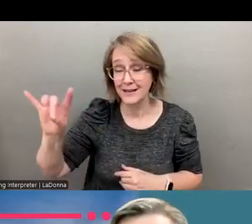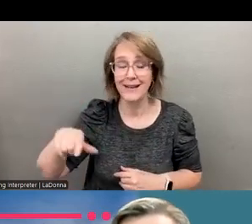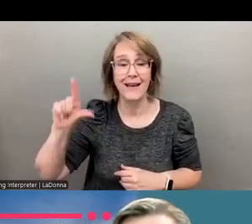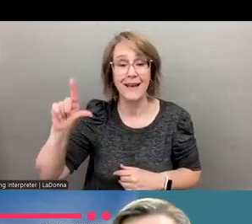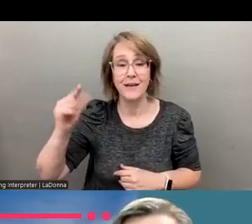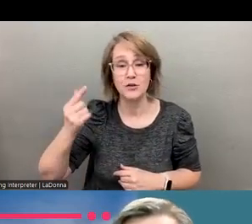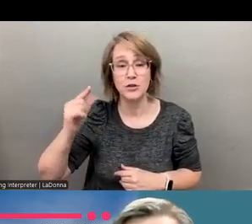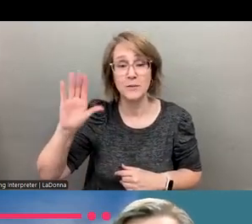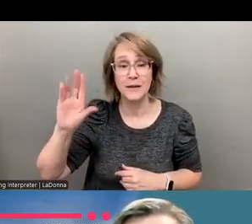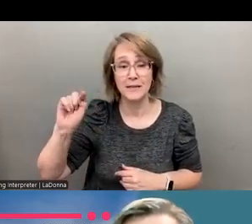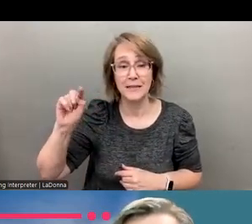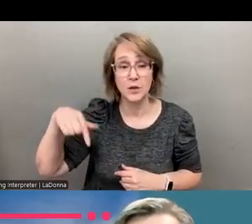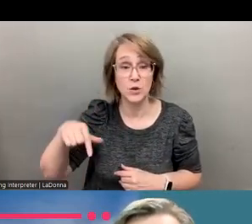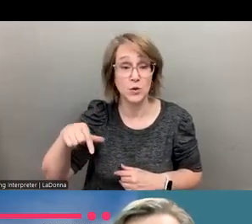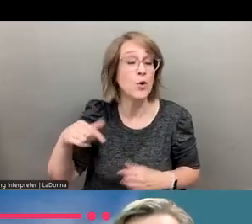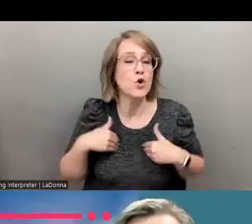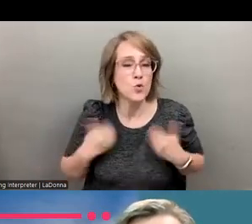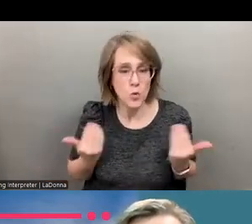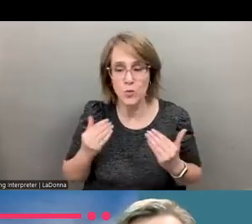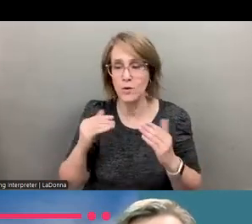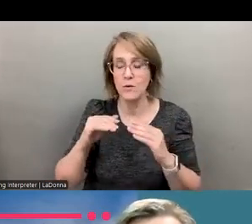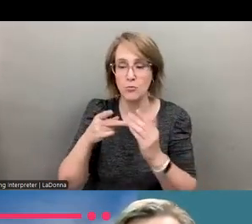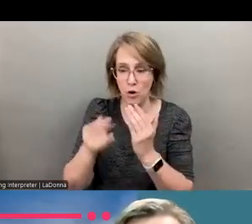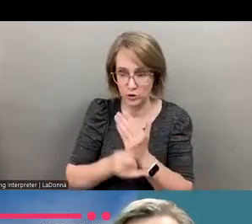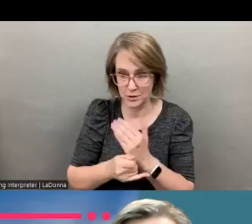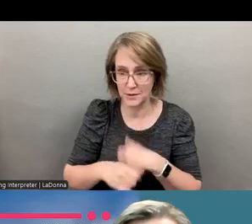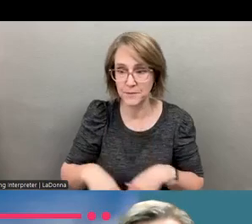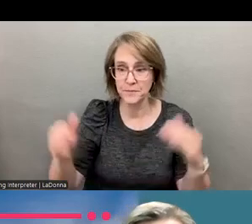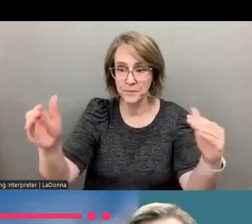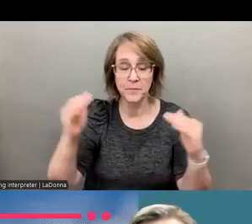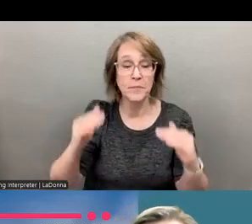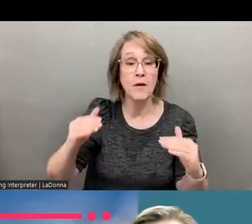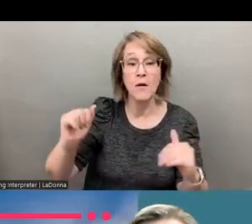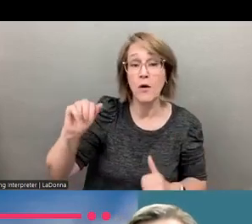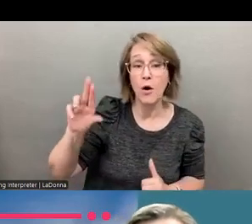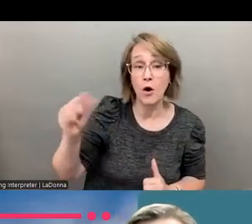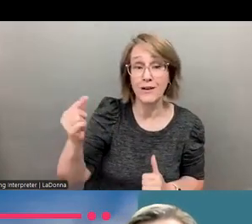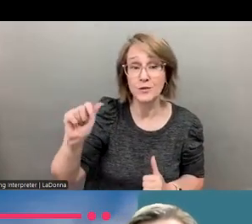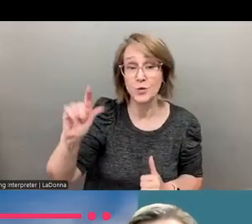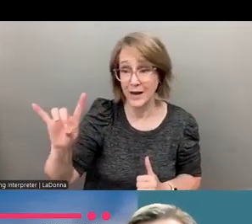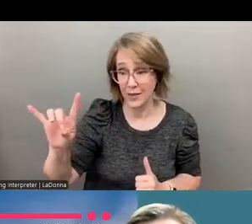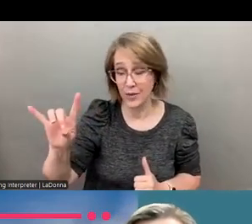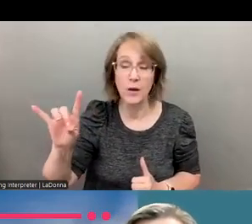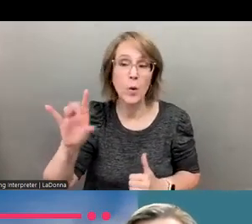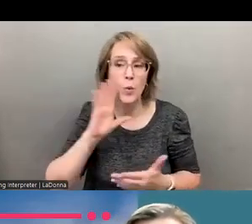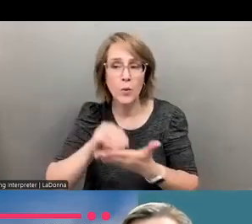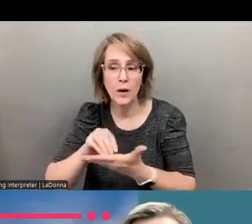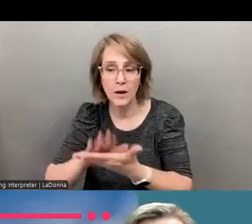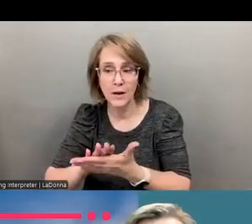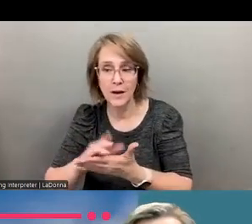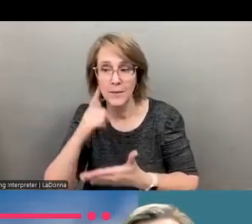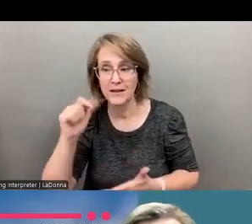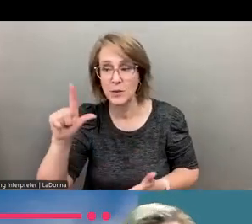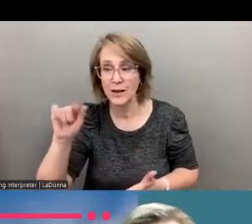please mark your calendar for both of those. Um, and then August 28th, as it says in the chat, we'll mark it because we will be live and